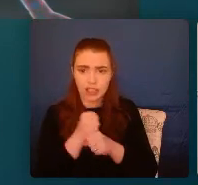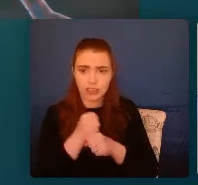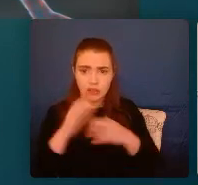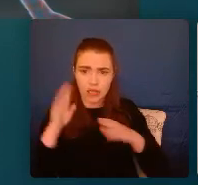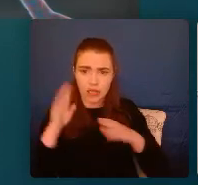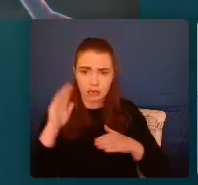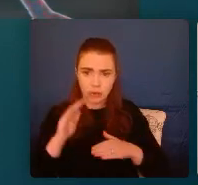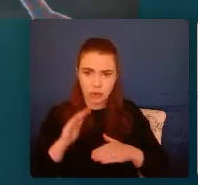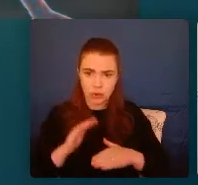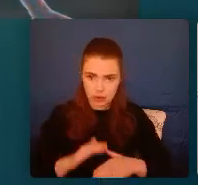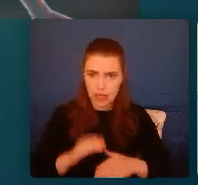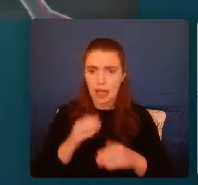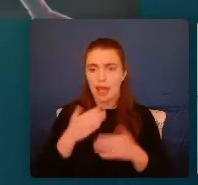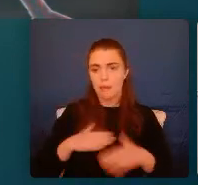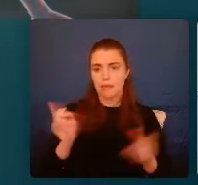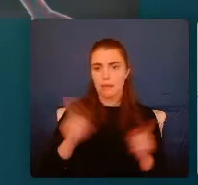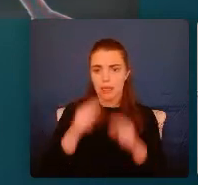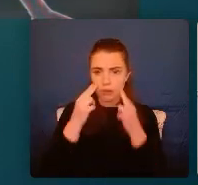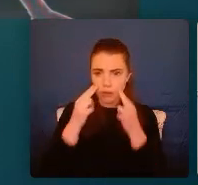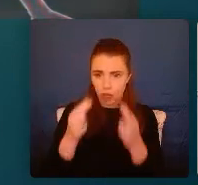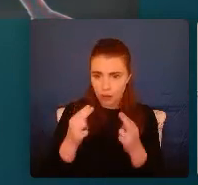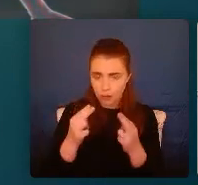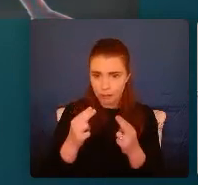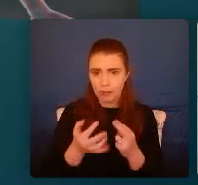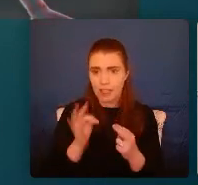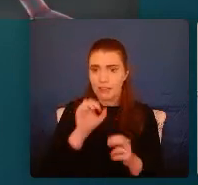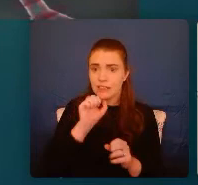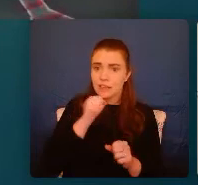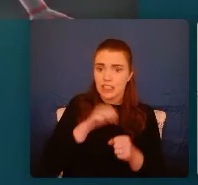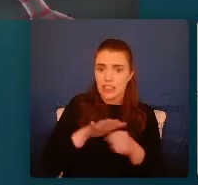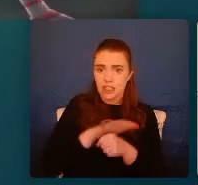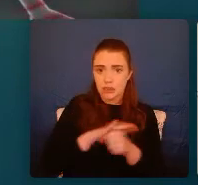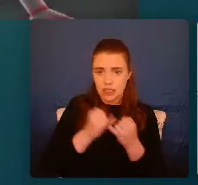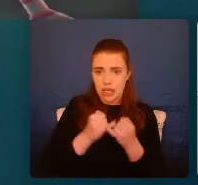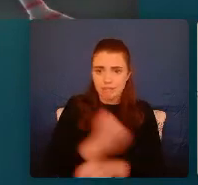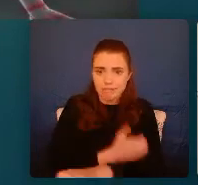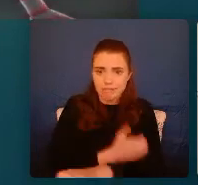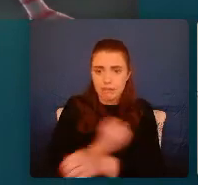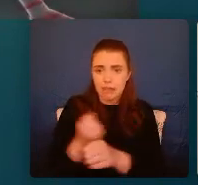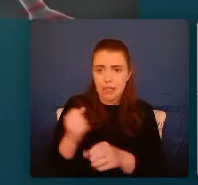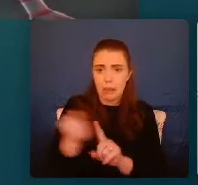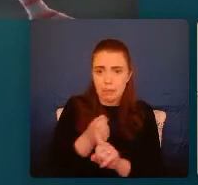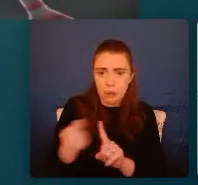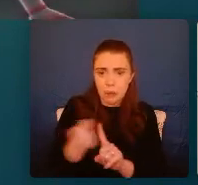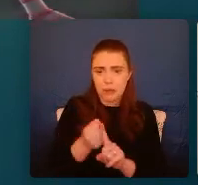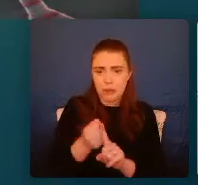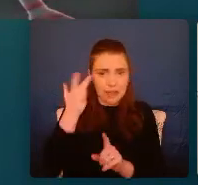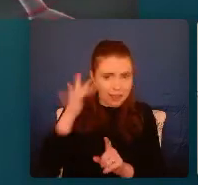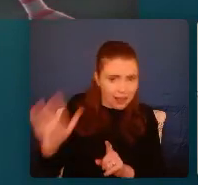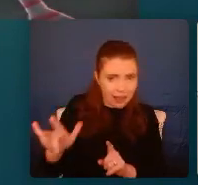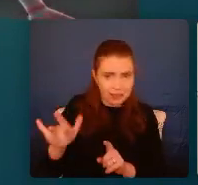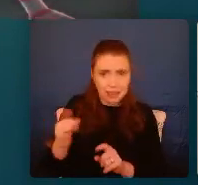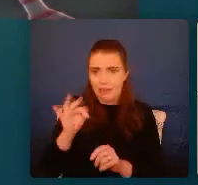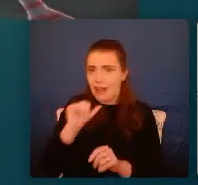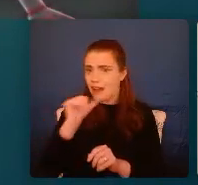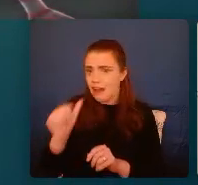quickly returns to normal. In severe situations such as ongoing abuse and neglect, where there is no caring adult to act as a